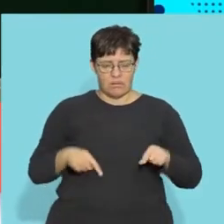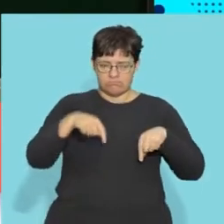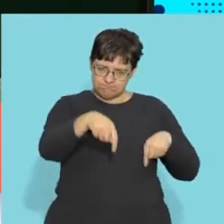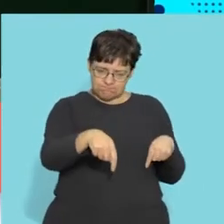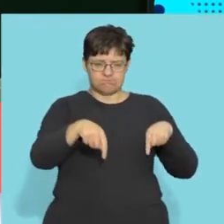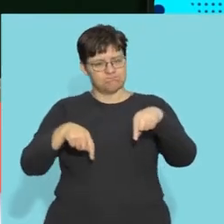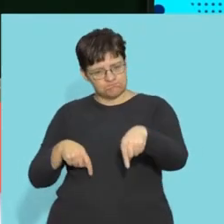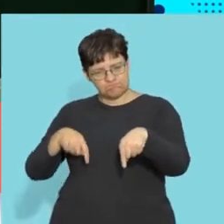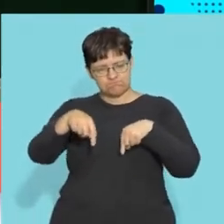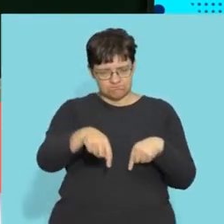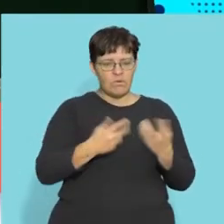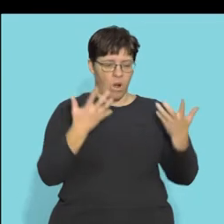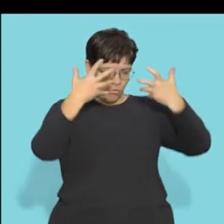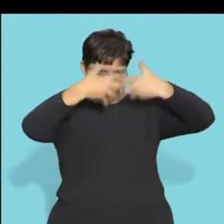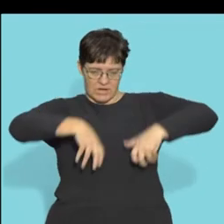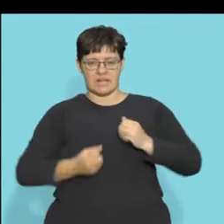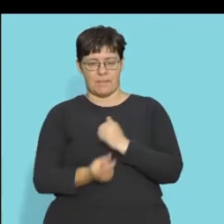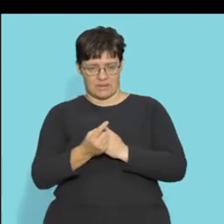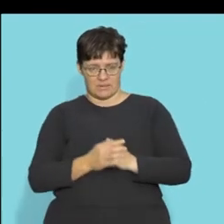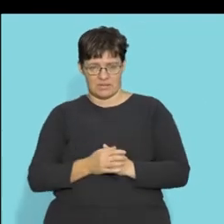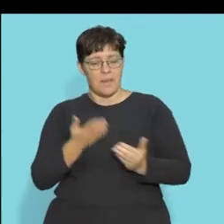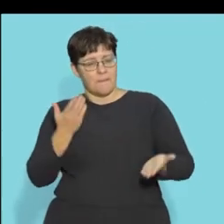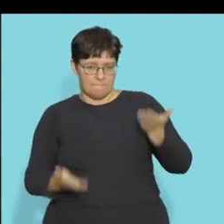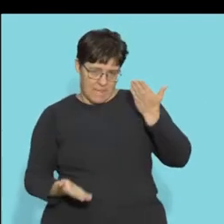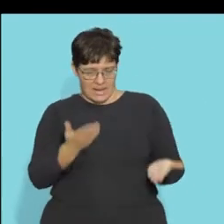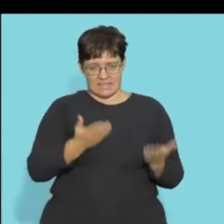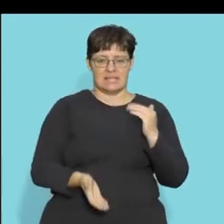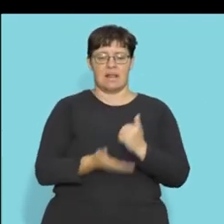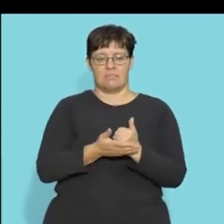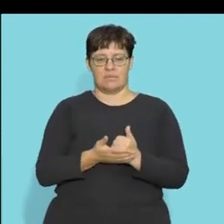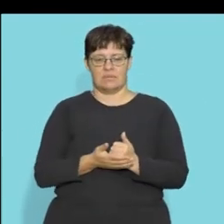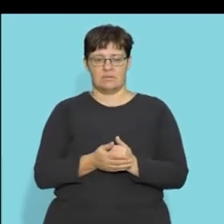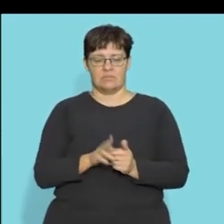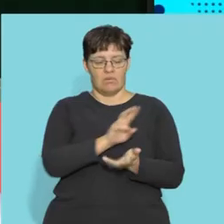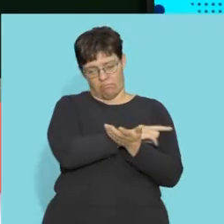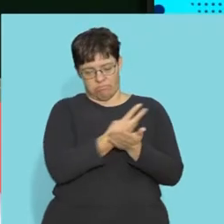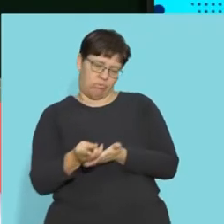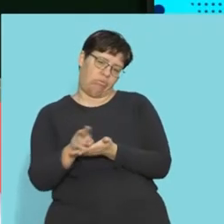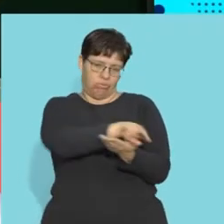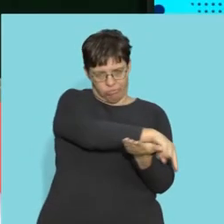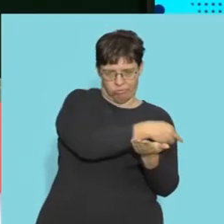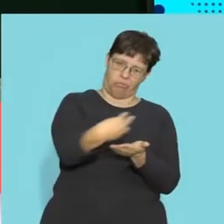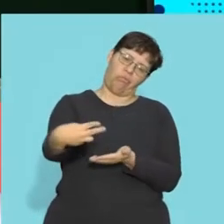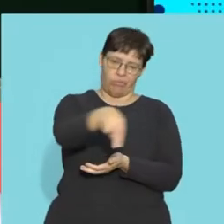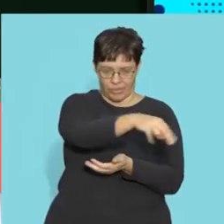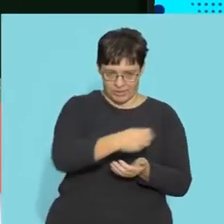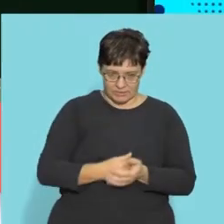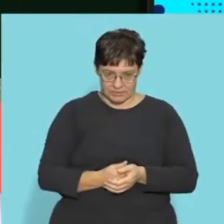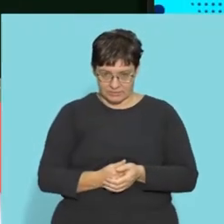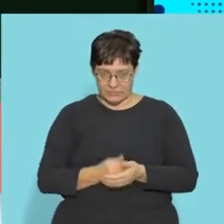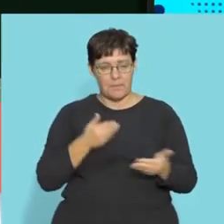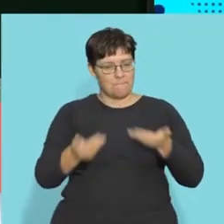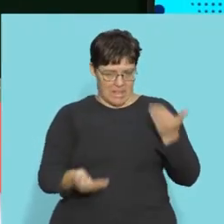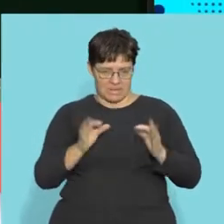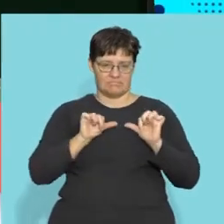the where the coordination comes in maintains balance so that you don't fall over like